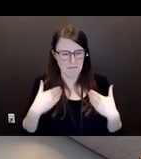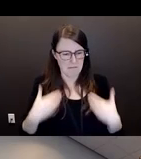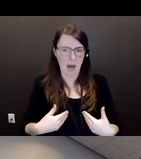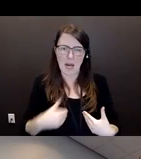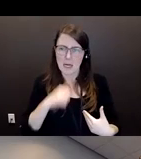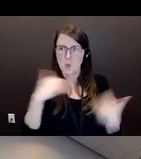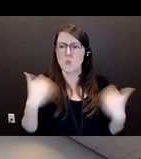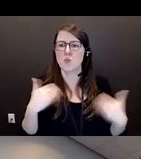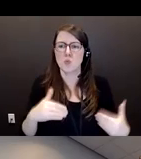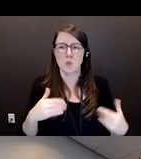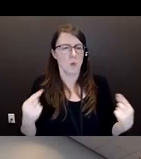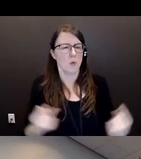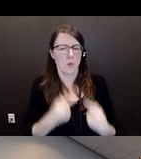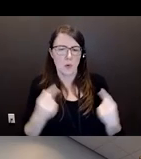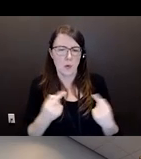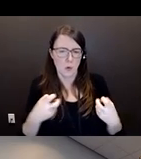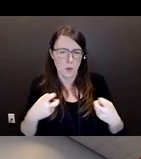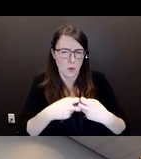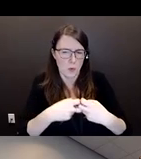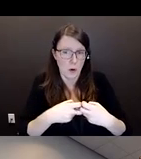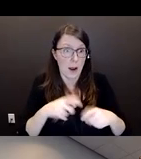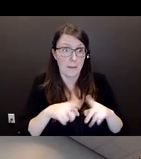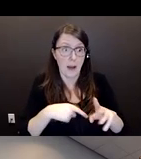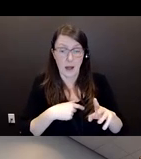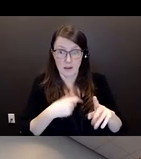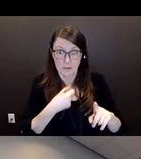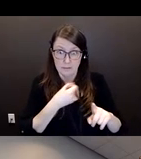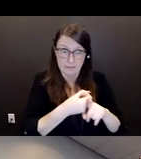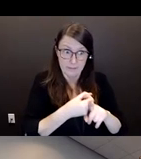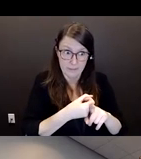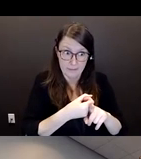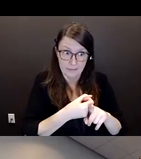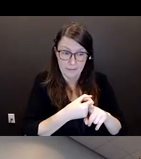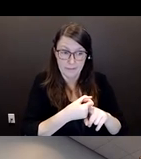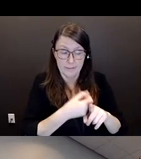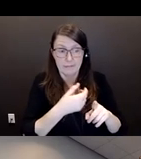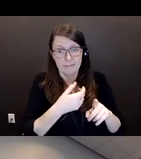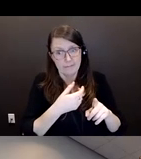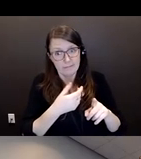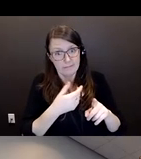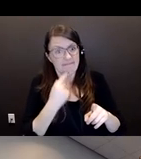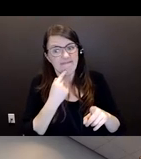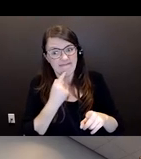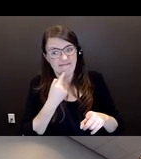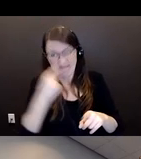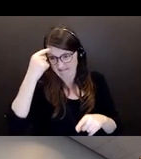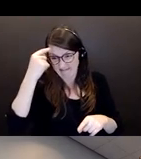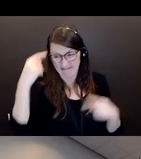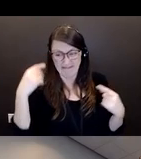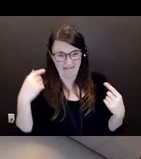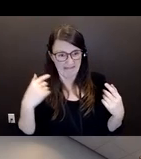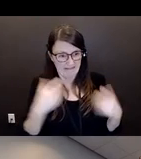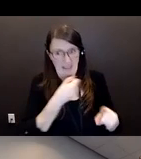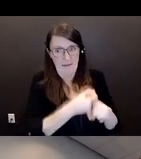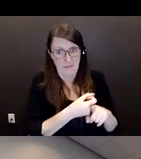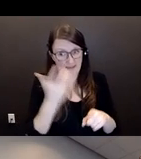the actual impact on the individual is quite severe, and it's not measurable. And I